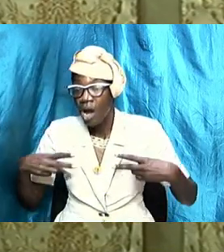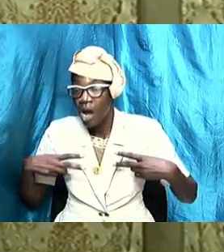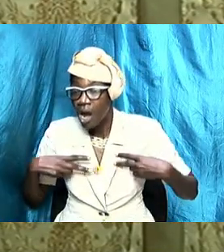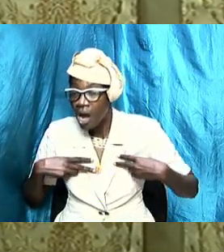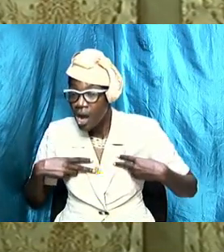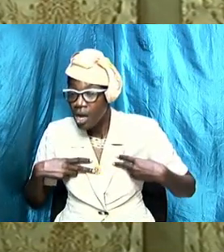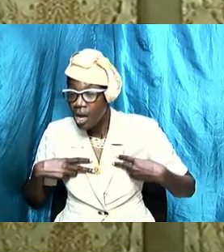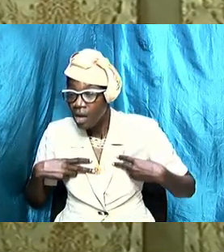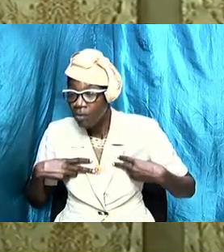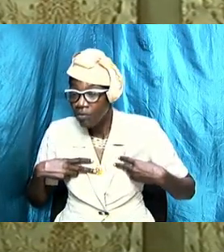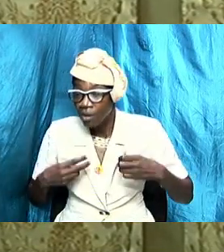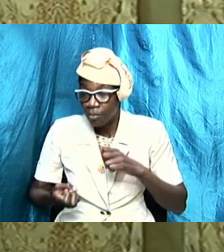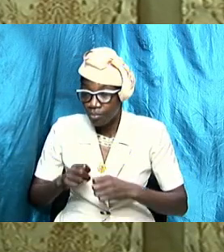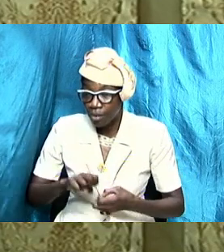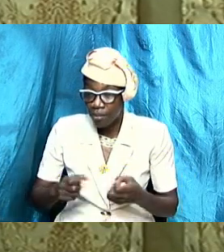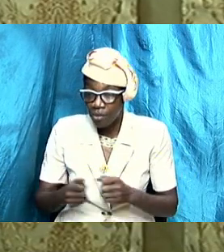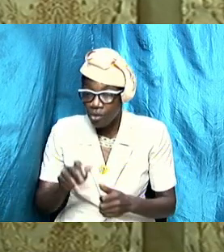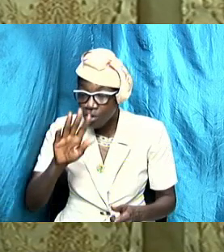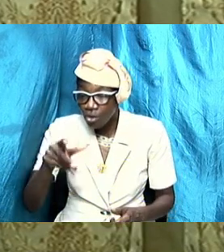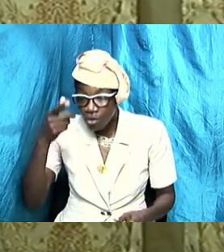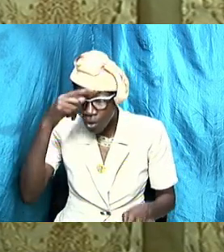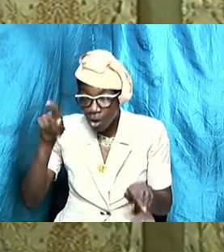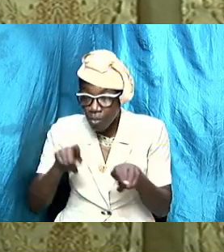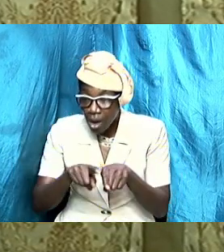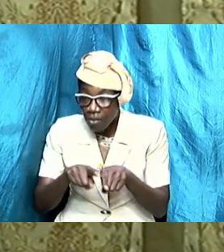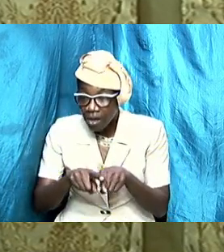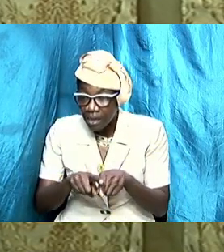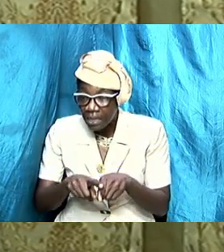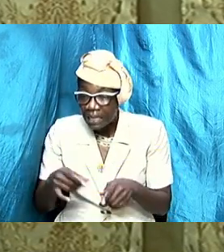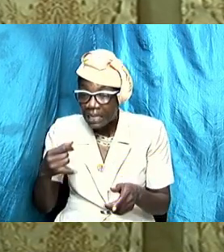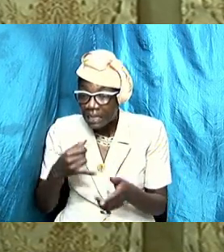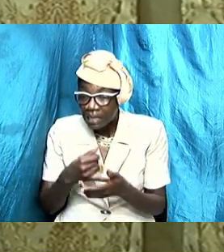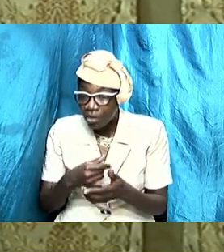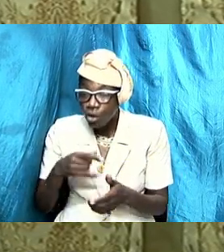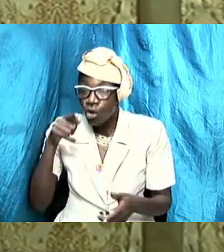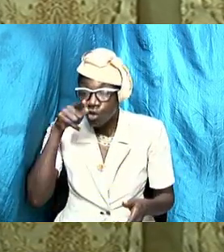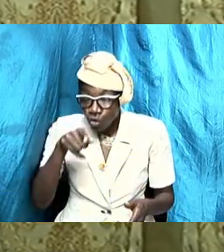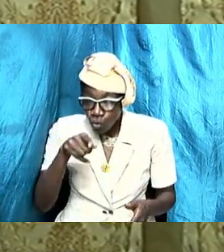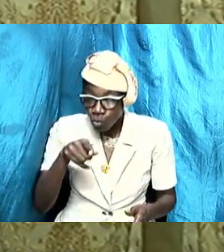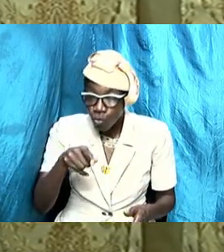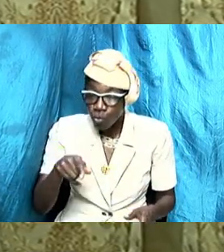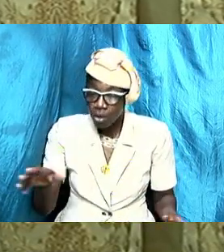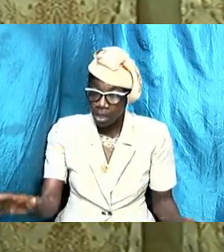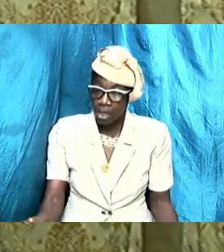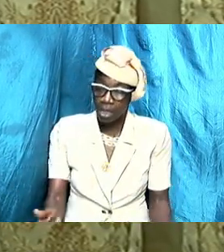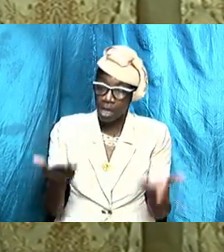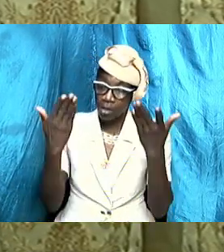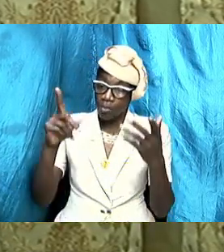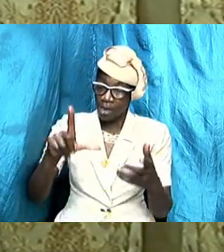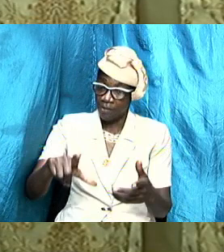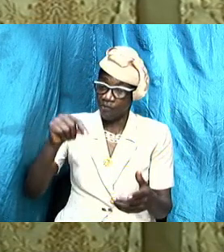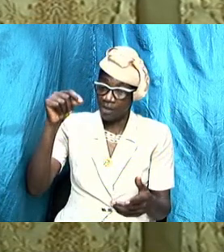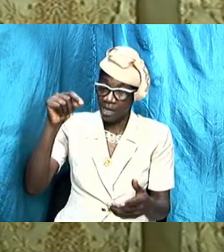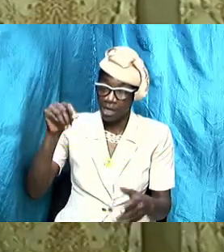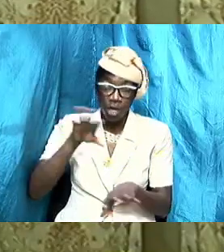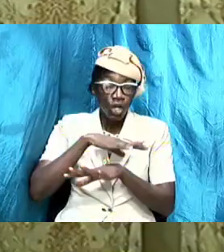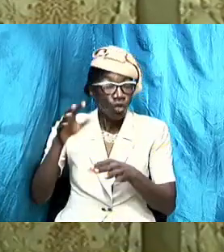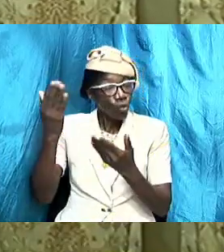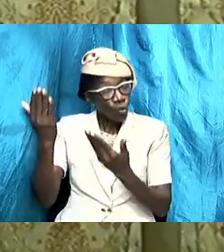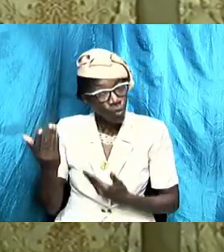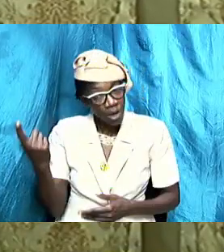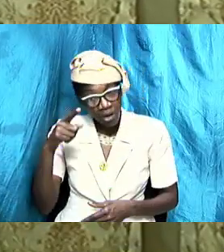heart against you and it hit you dear you get up and go find him so don't wait for him